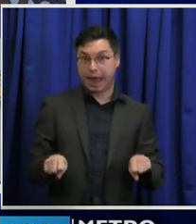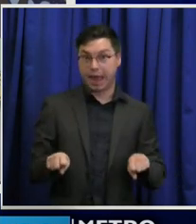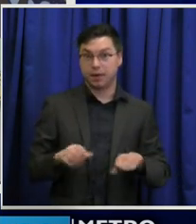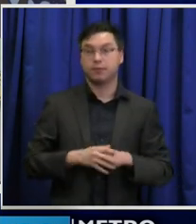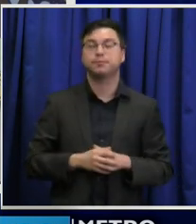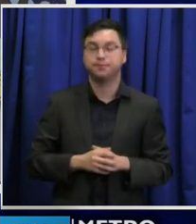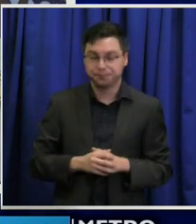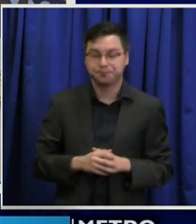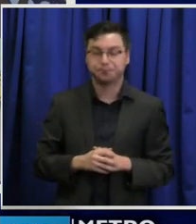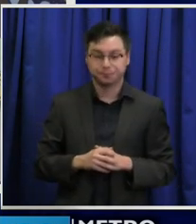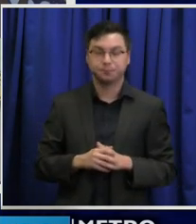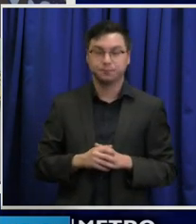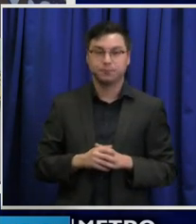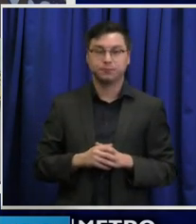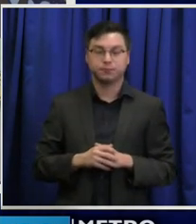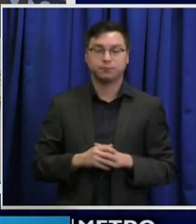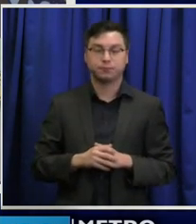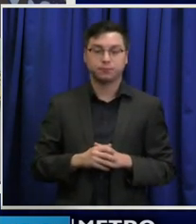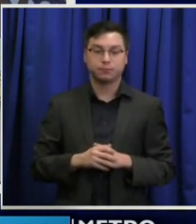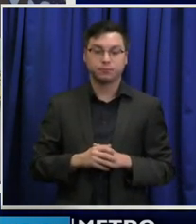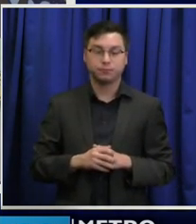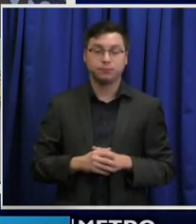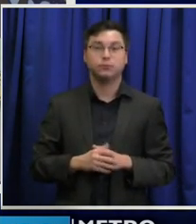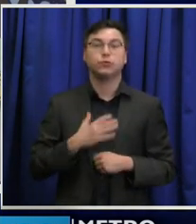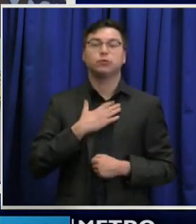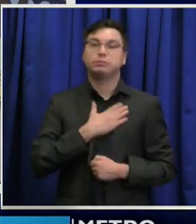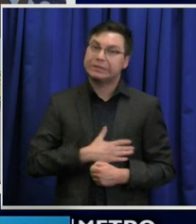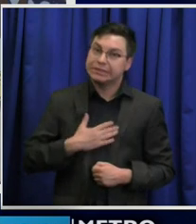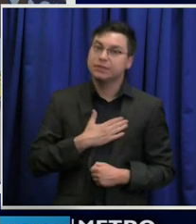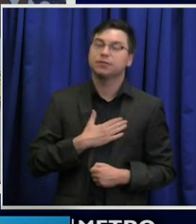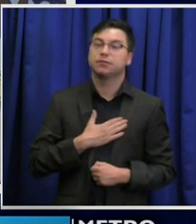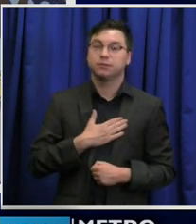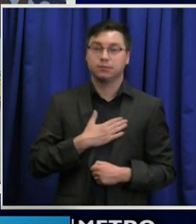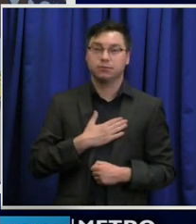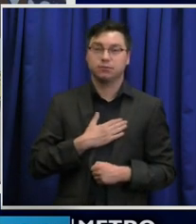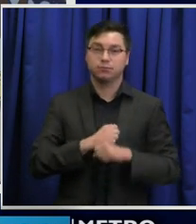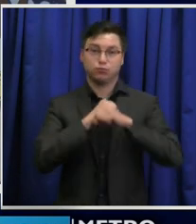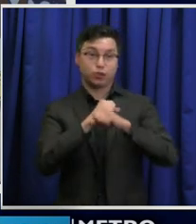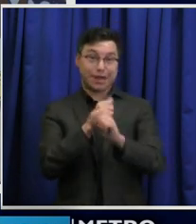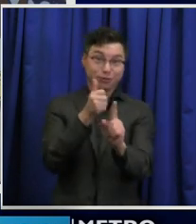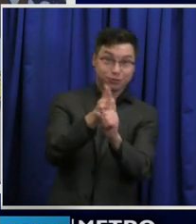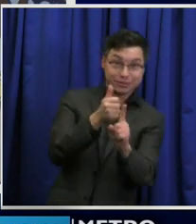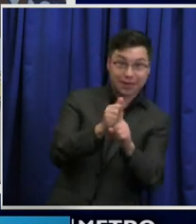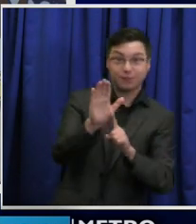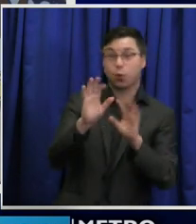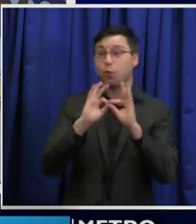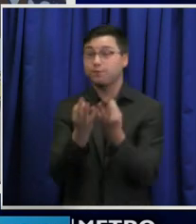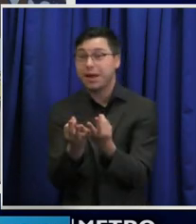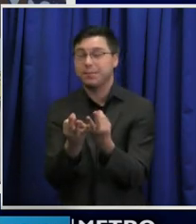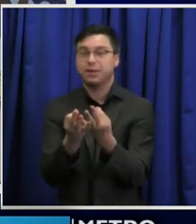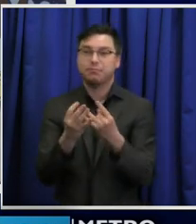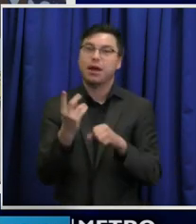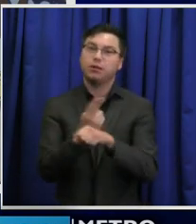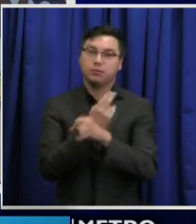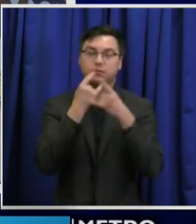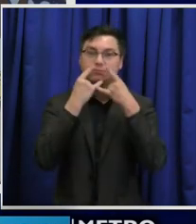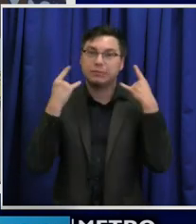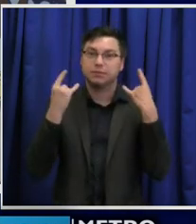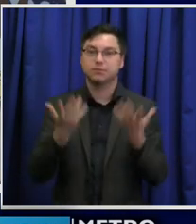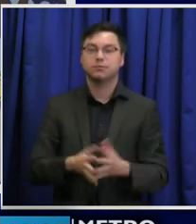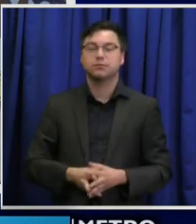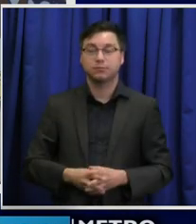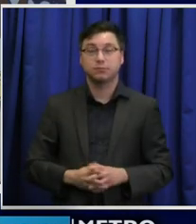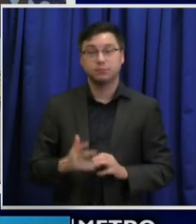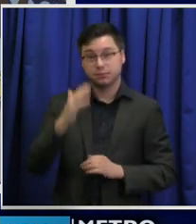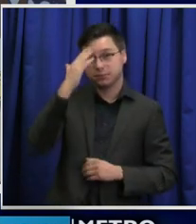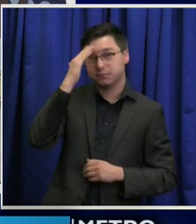also prevent someone else from giving you the virus. So please protect yourselves and your families by wearing a mask. And